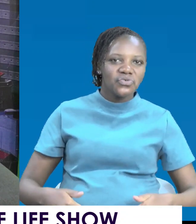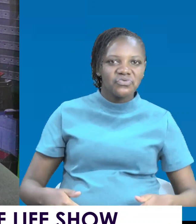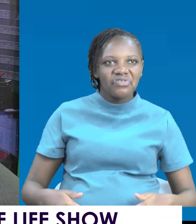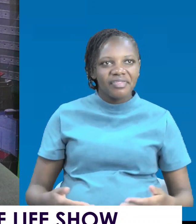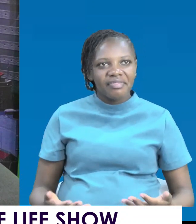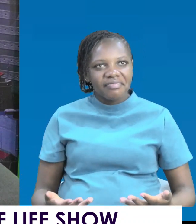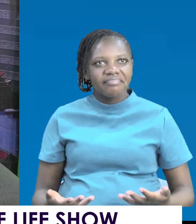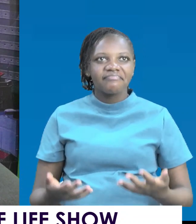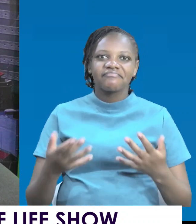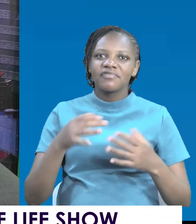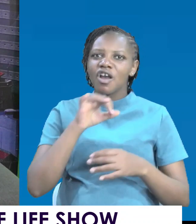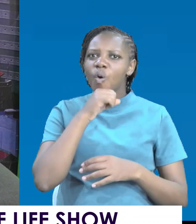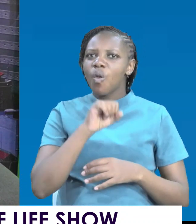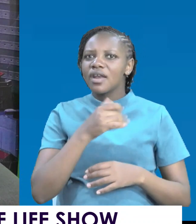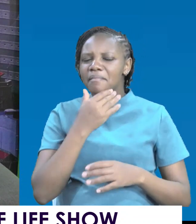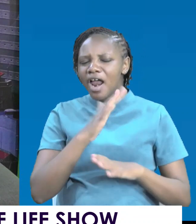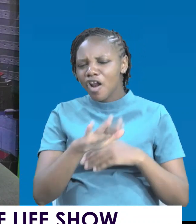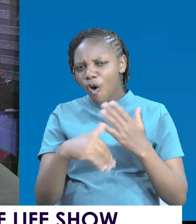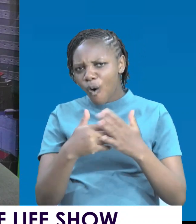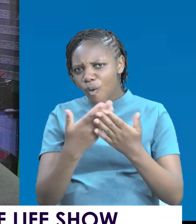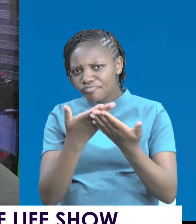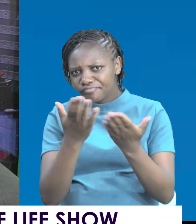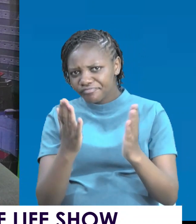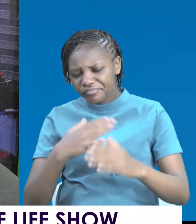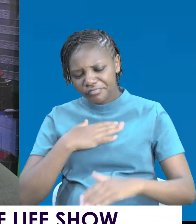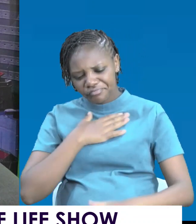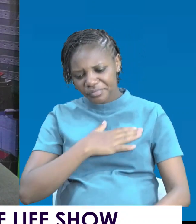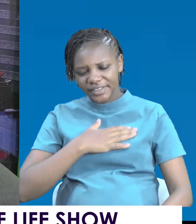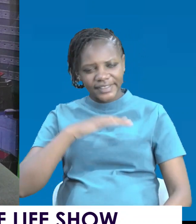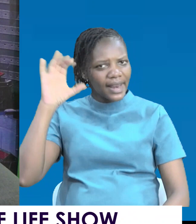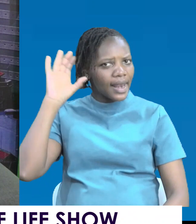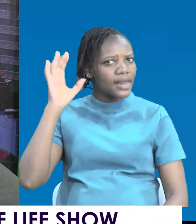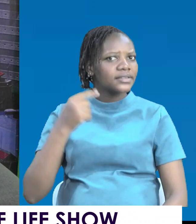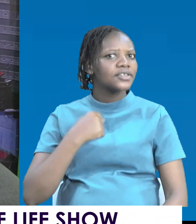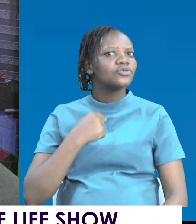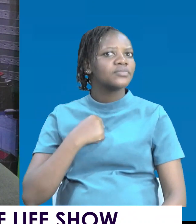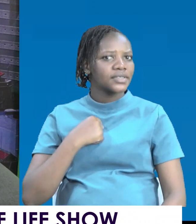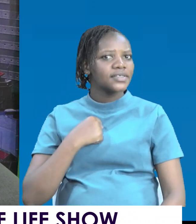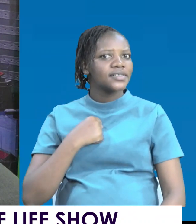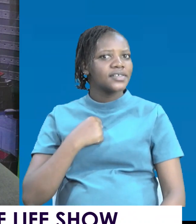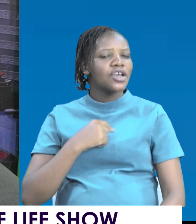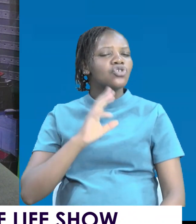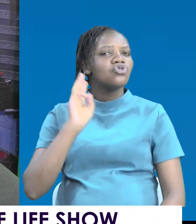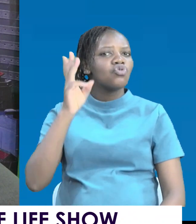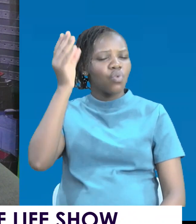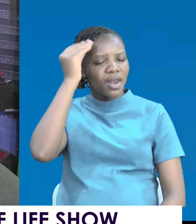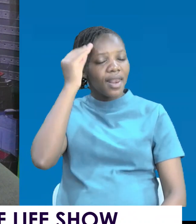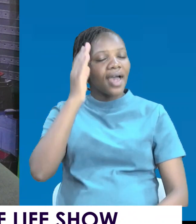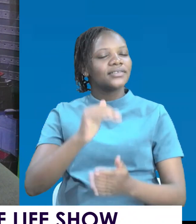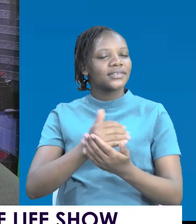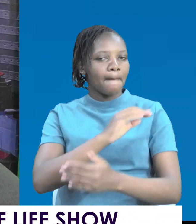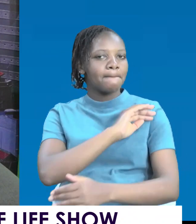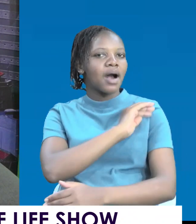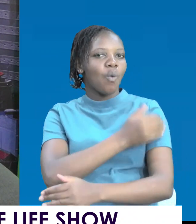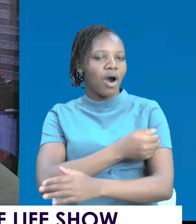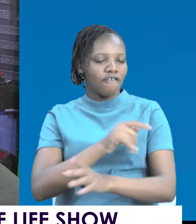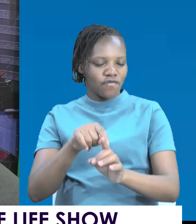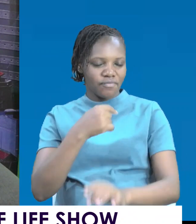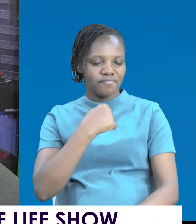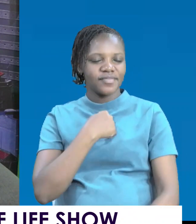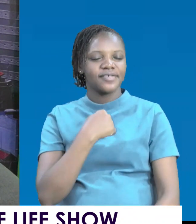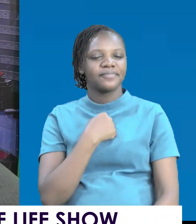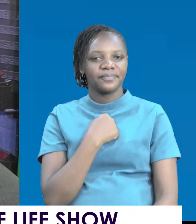man, this is a time for you to listen to some tip of power, some tip that may